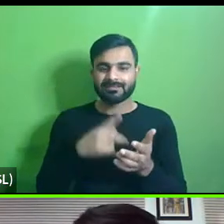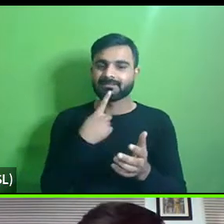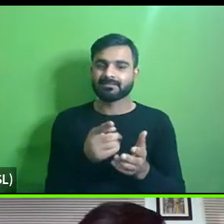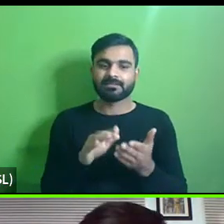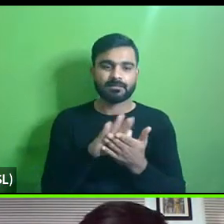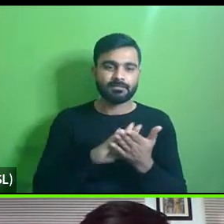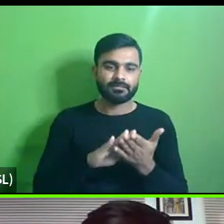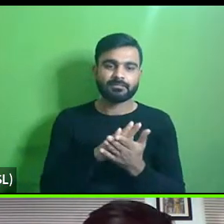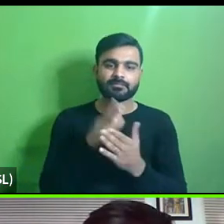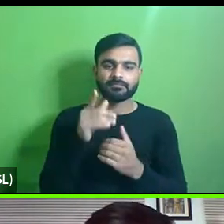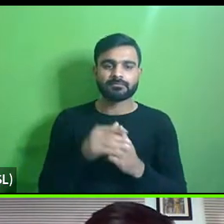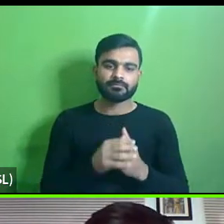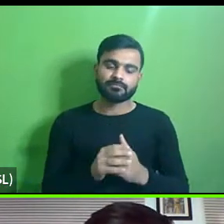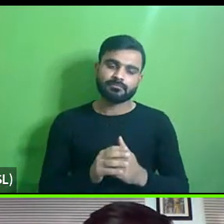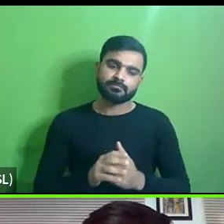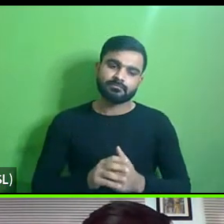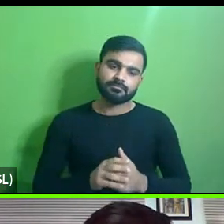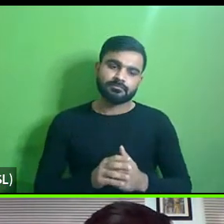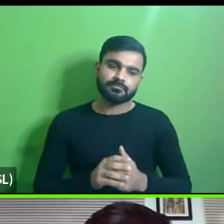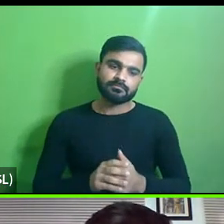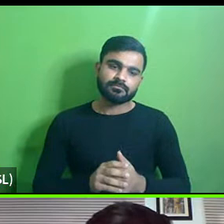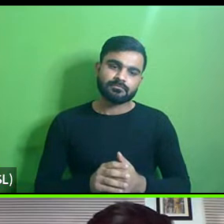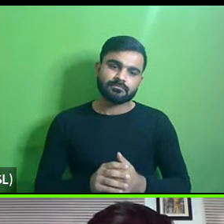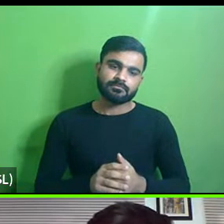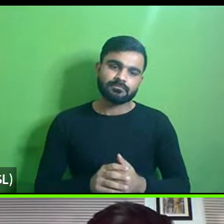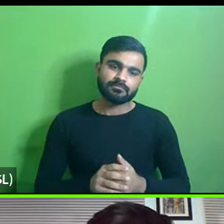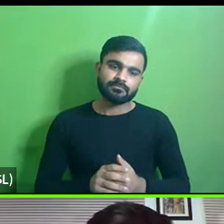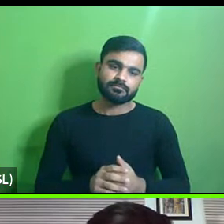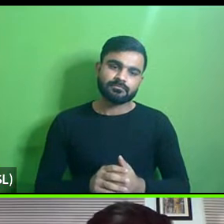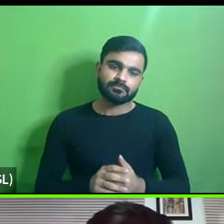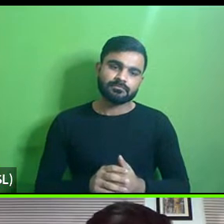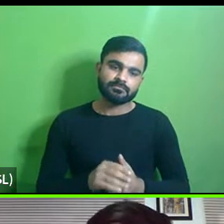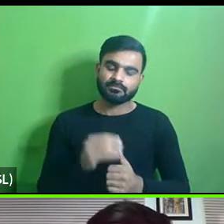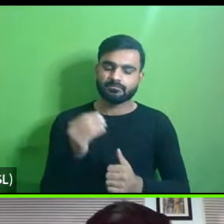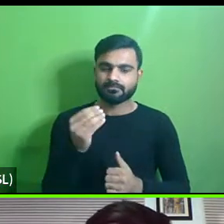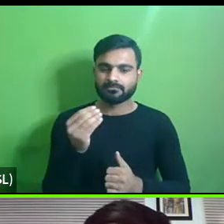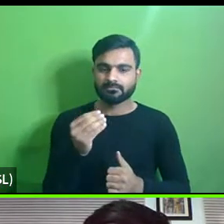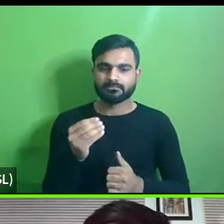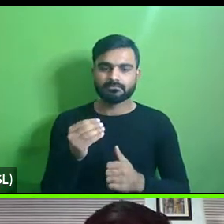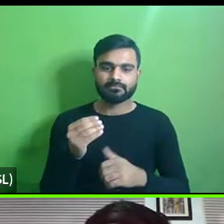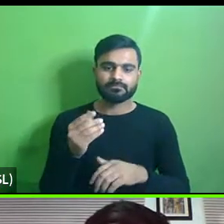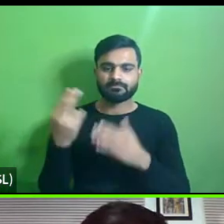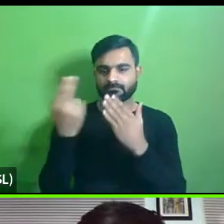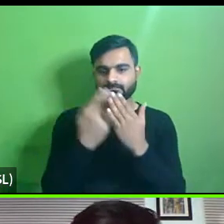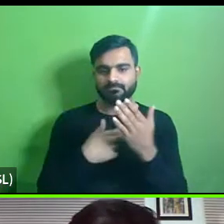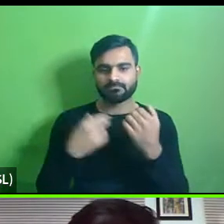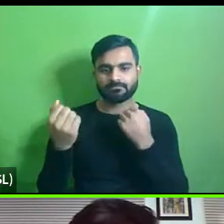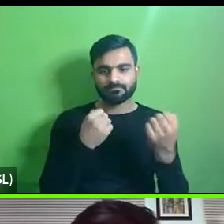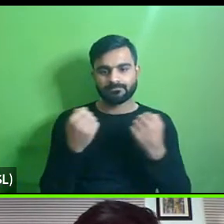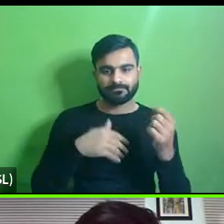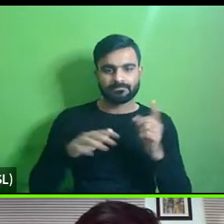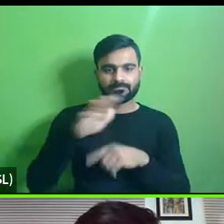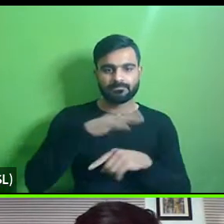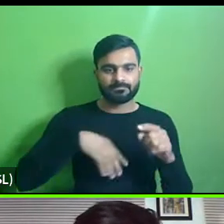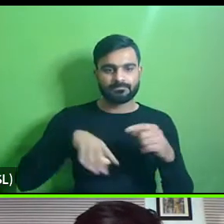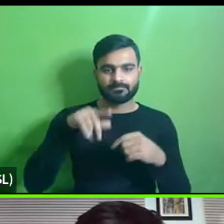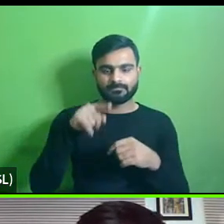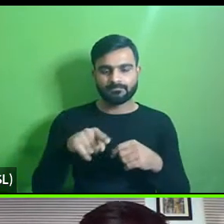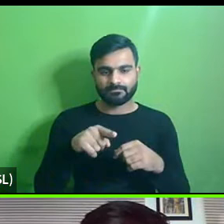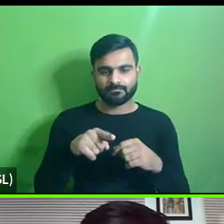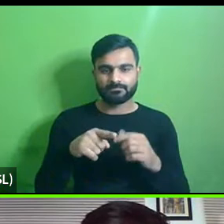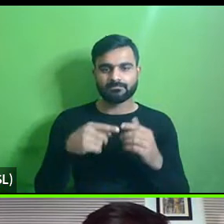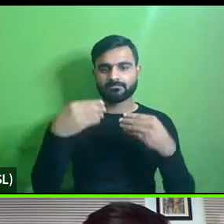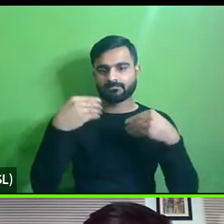there's a uh although there's a during the design exercise uh these uh standards